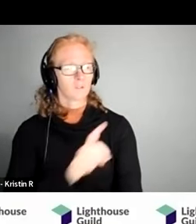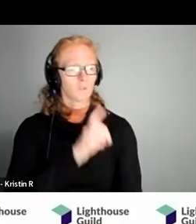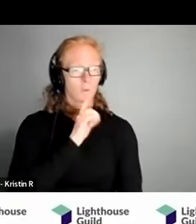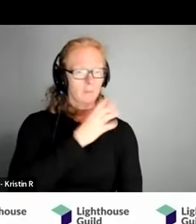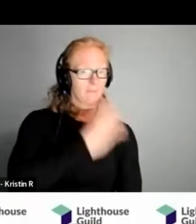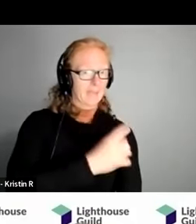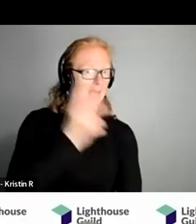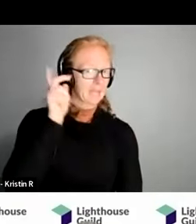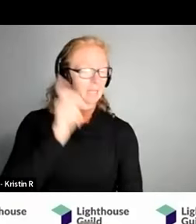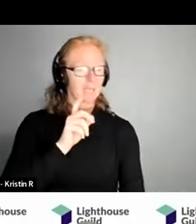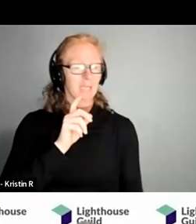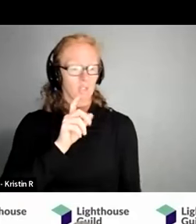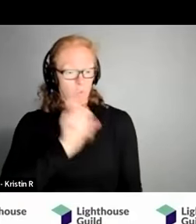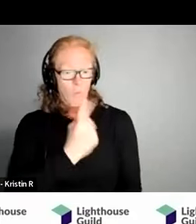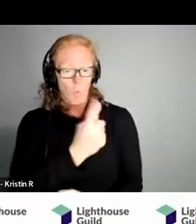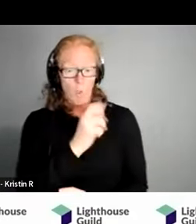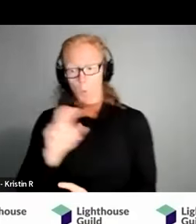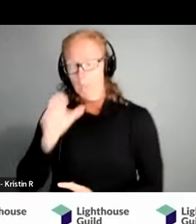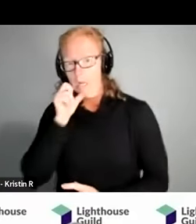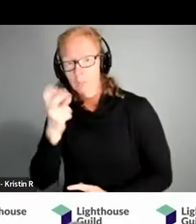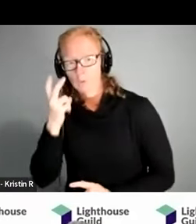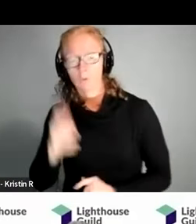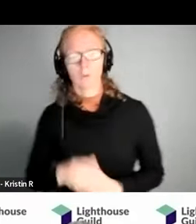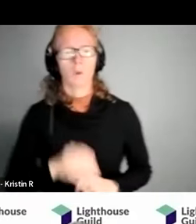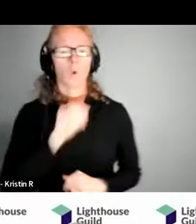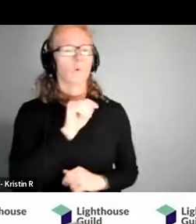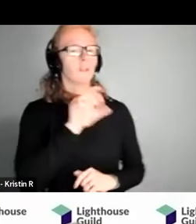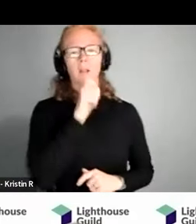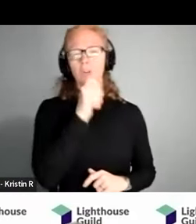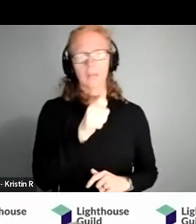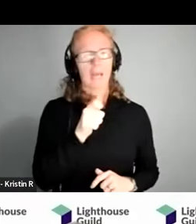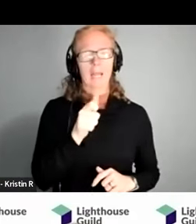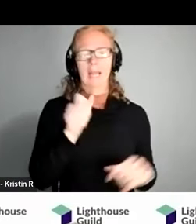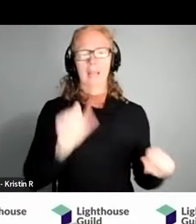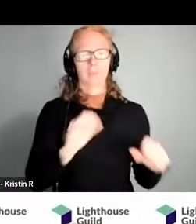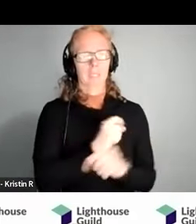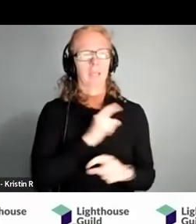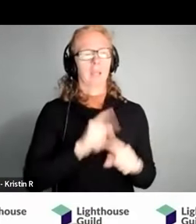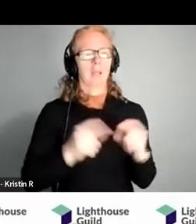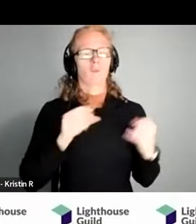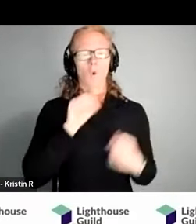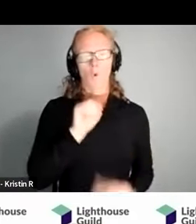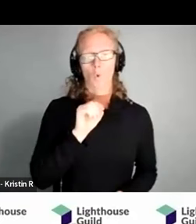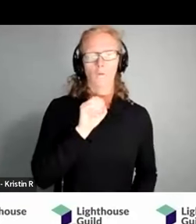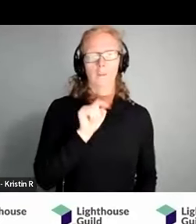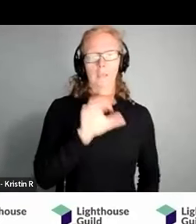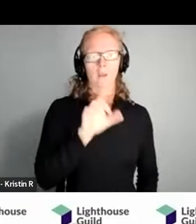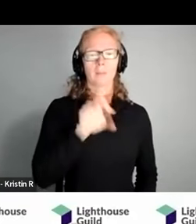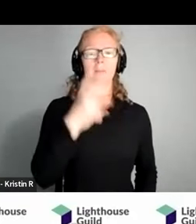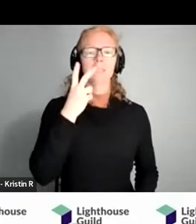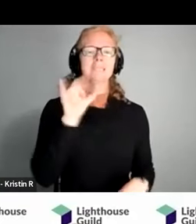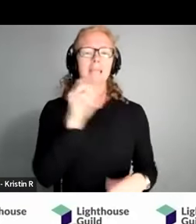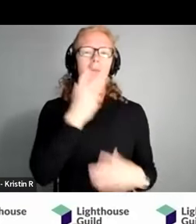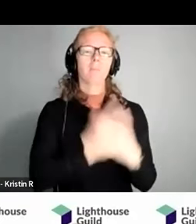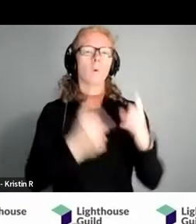right so let's start first over-the-counter hearing aid you would not be a candidate for it has to be at this point um the same in both ears